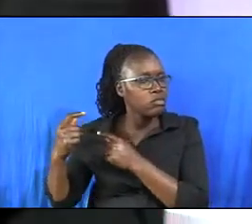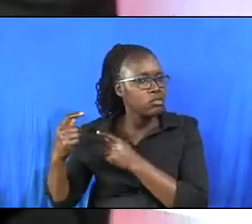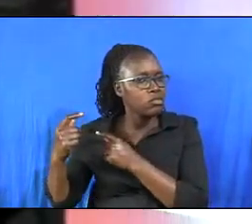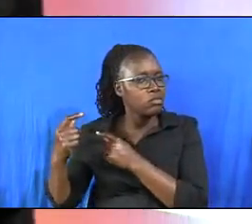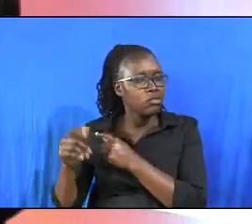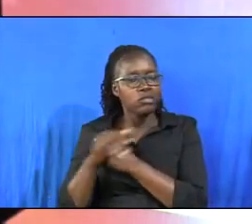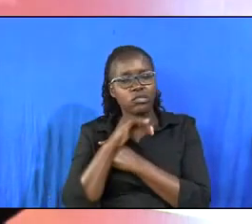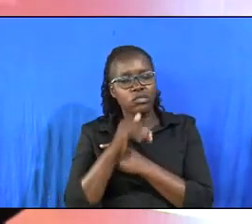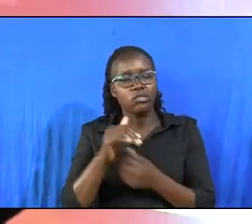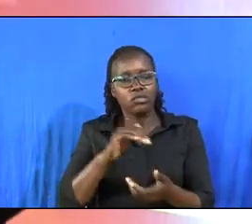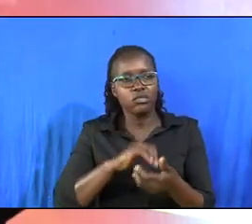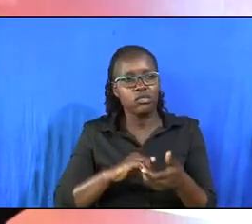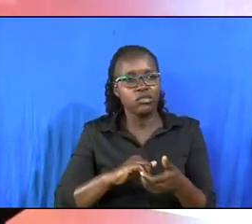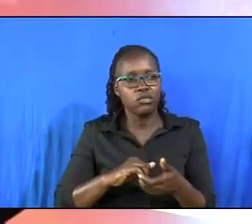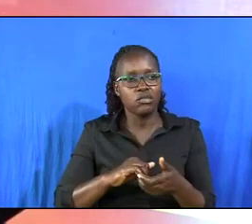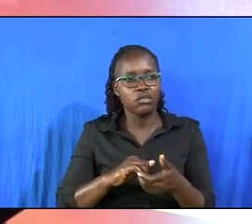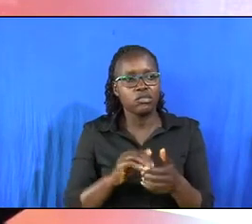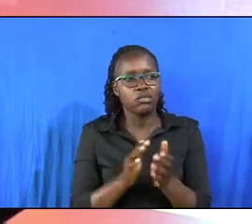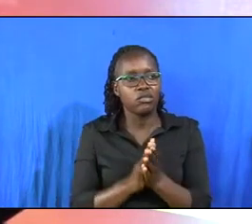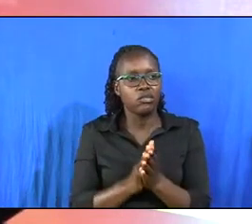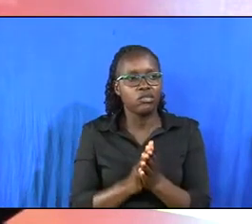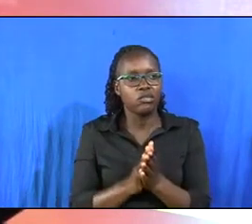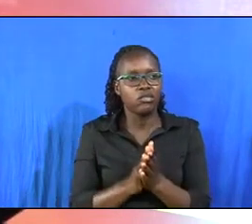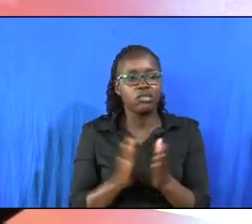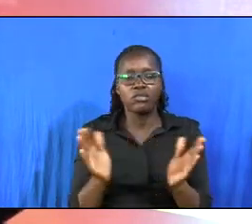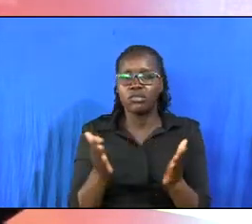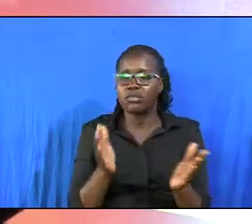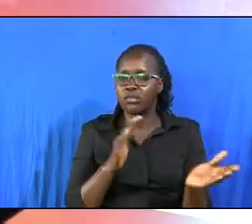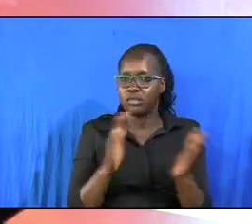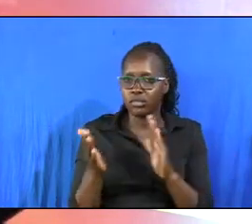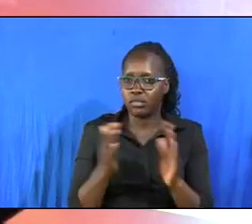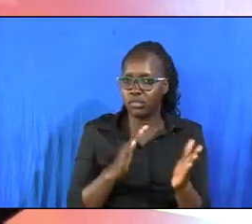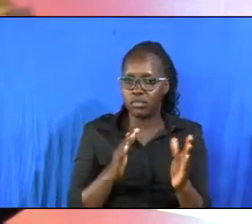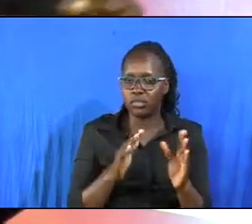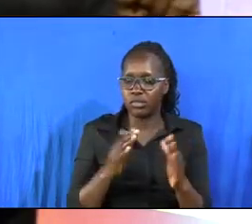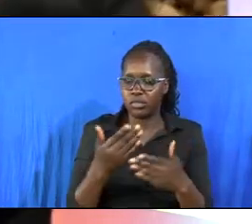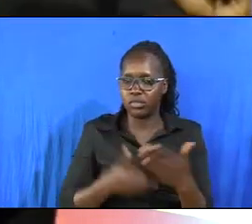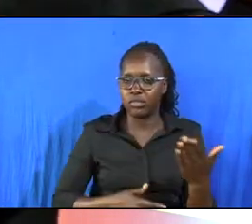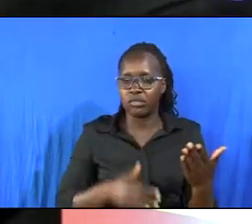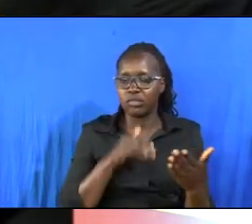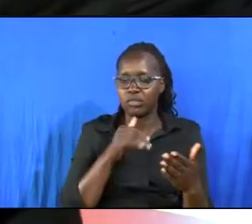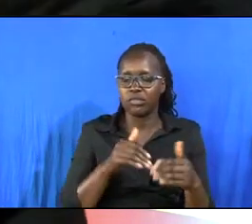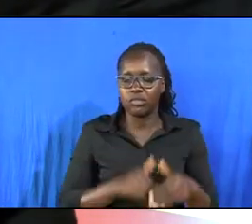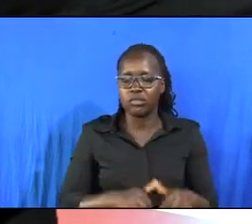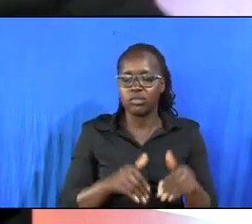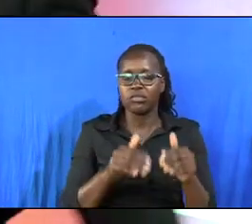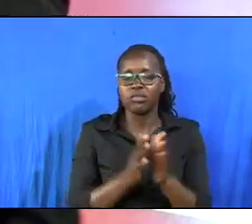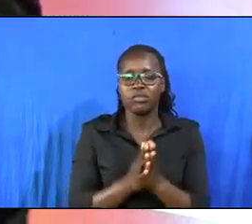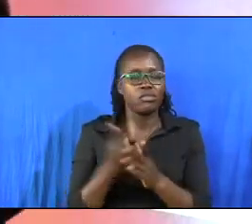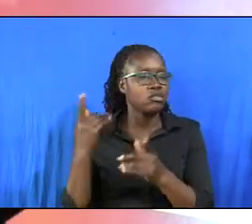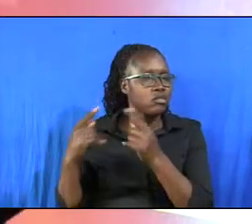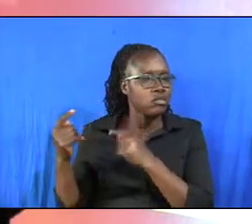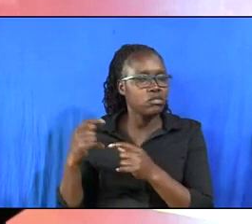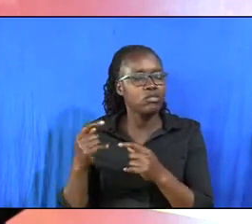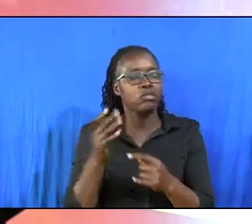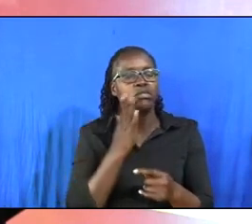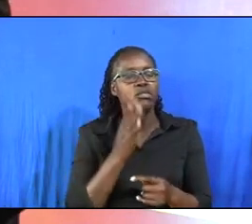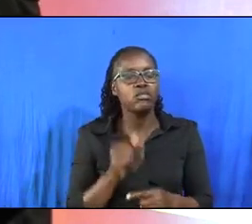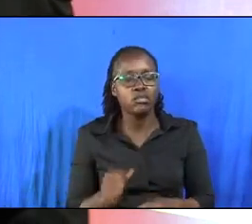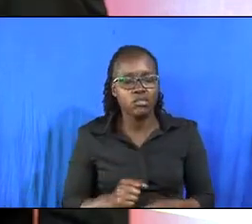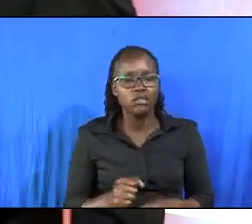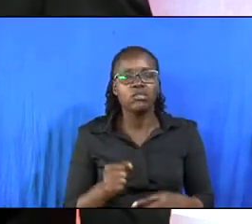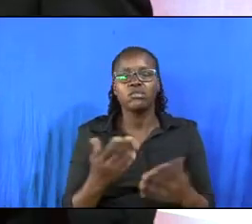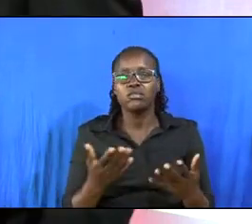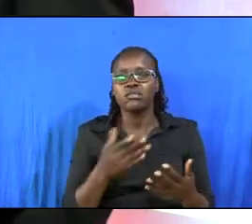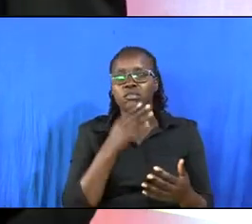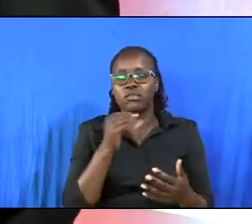You don't engage in the background where you came from. You don't have to follow your grandfather's traditions or your grandma's traditions.